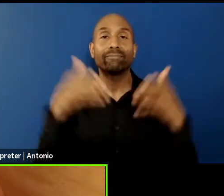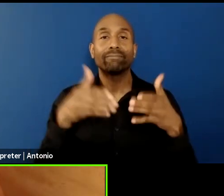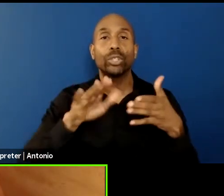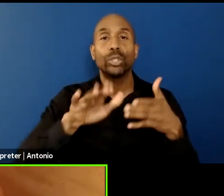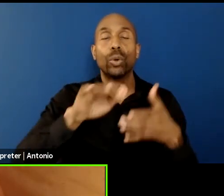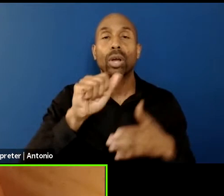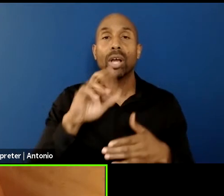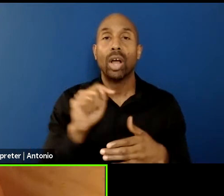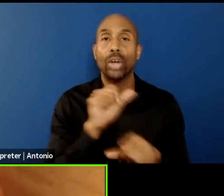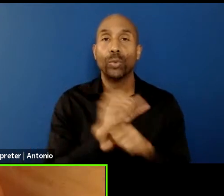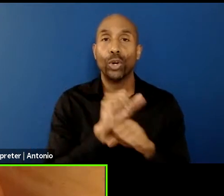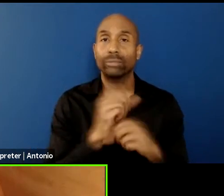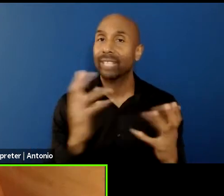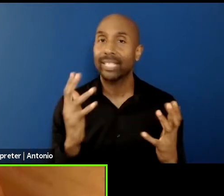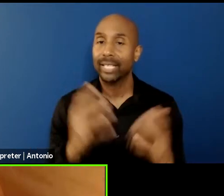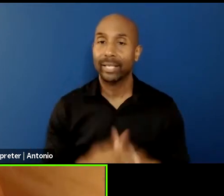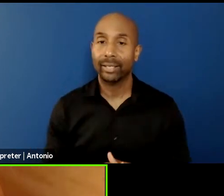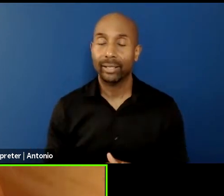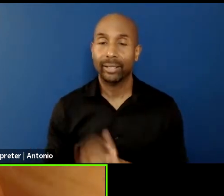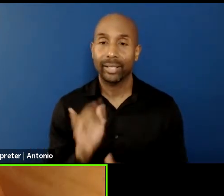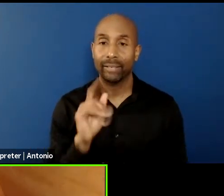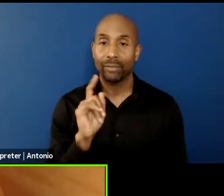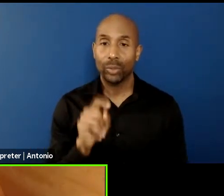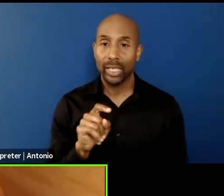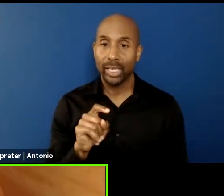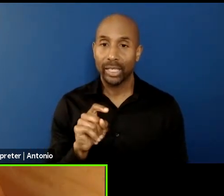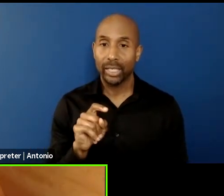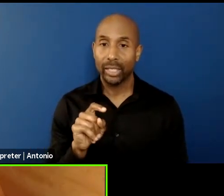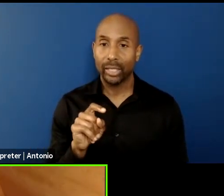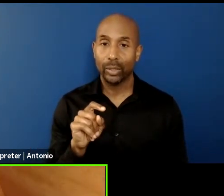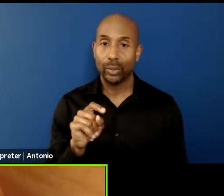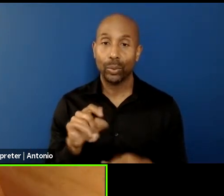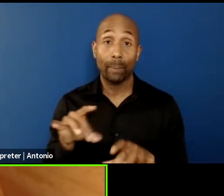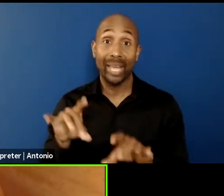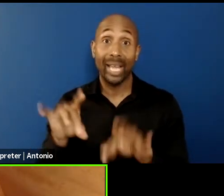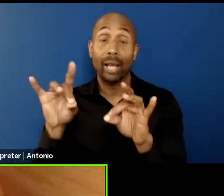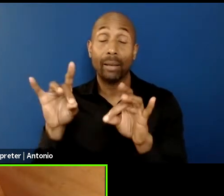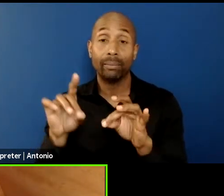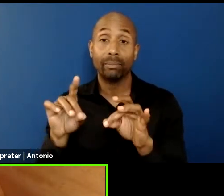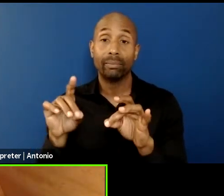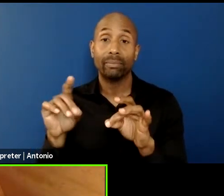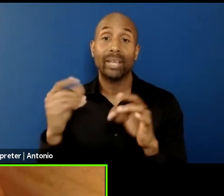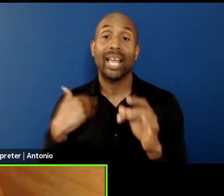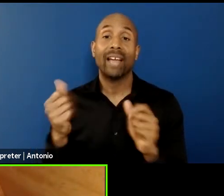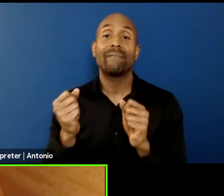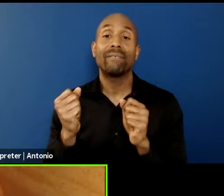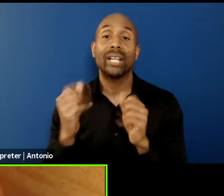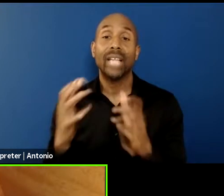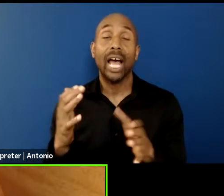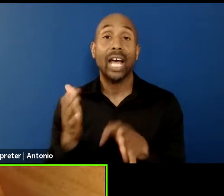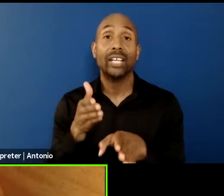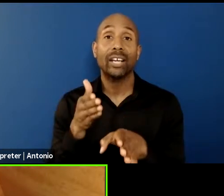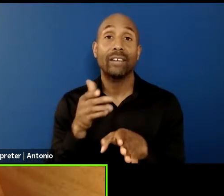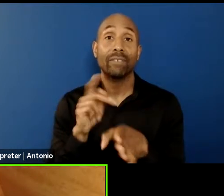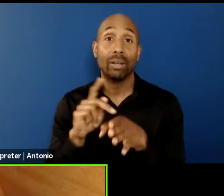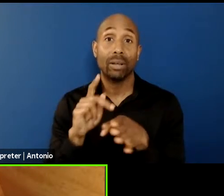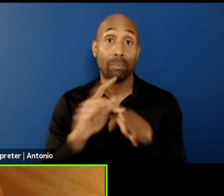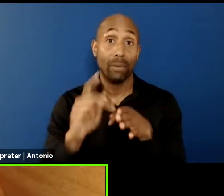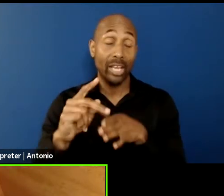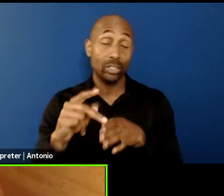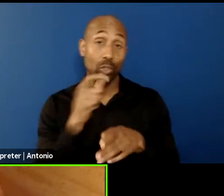if there's something to pick up there's tons of professionals and they have very sharp eyes that will find you.